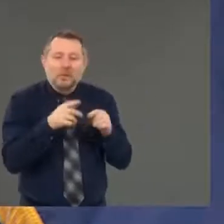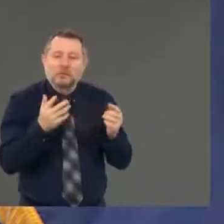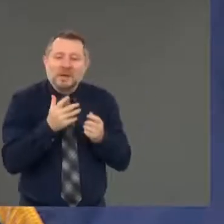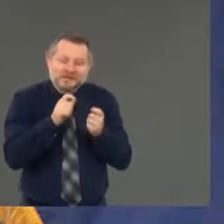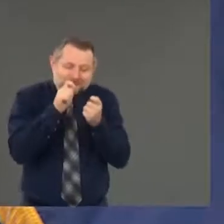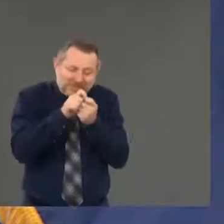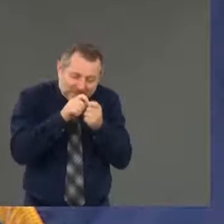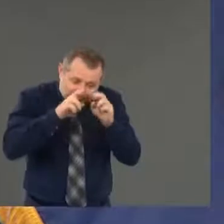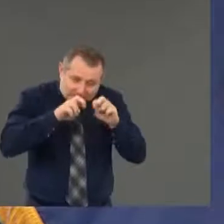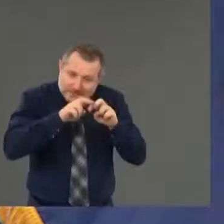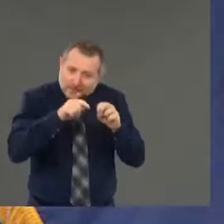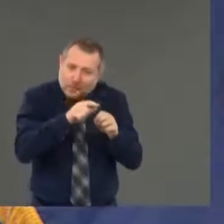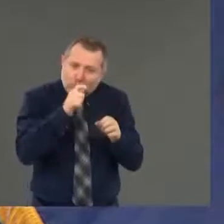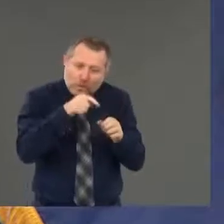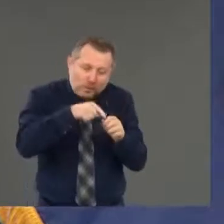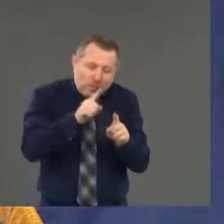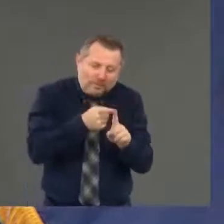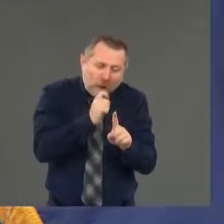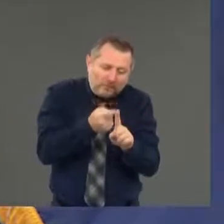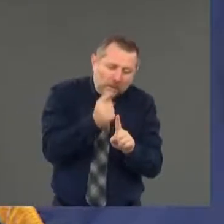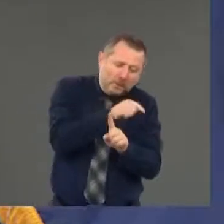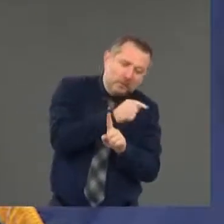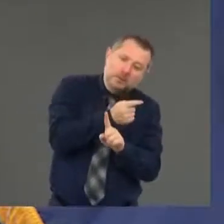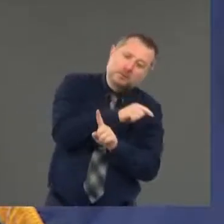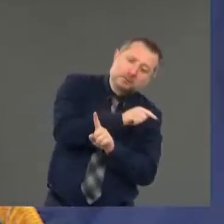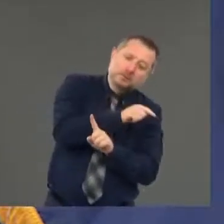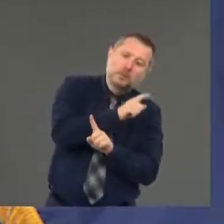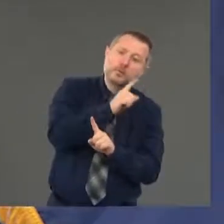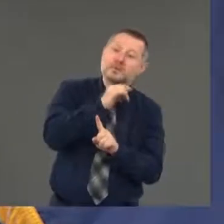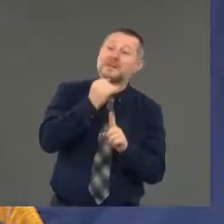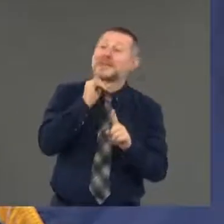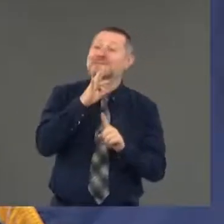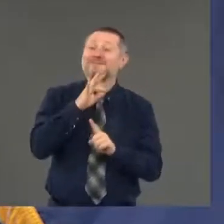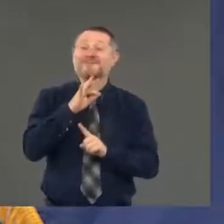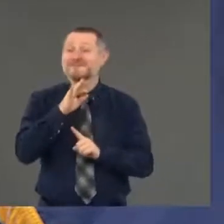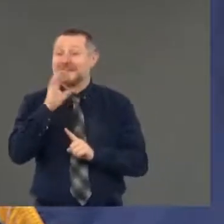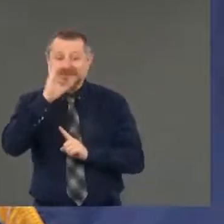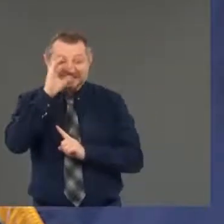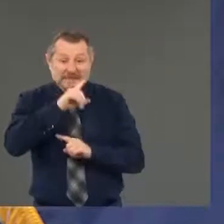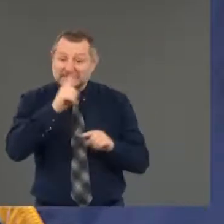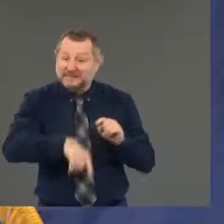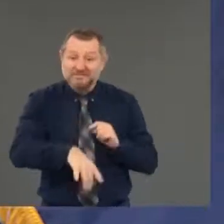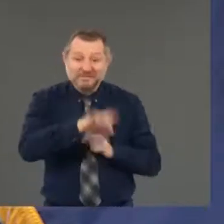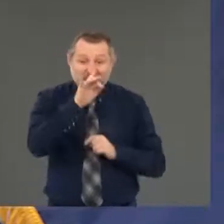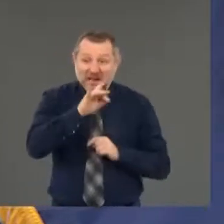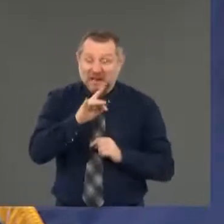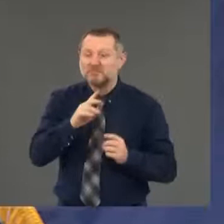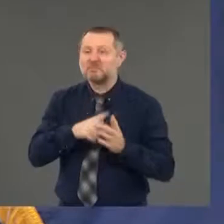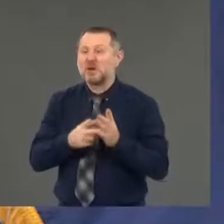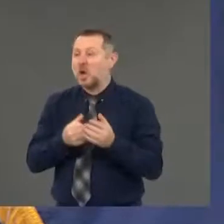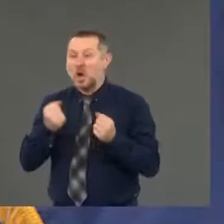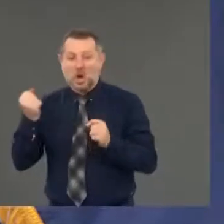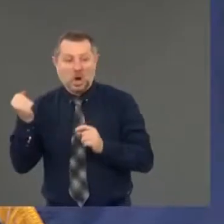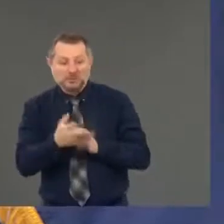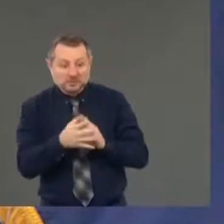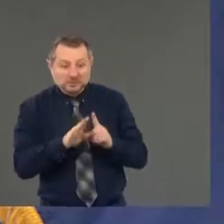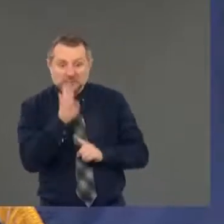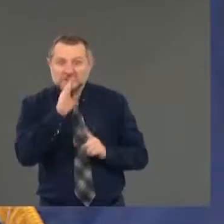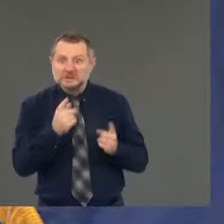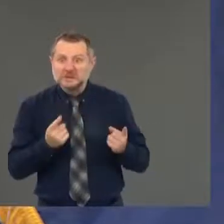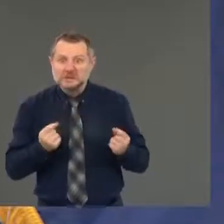it comes from. If you cannot find a specific cause for that increase and